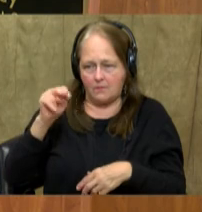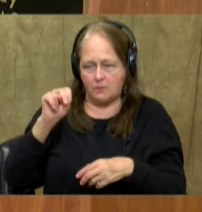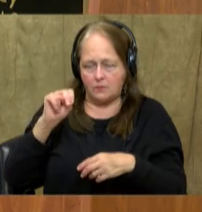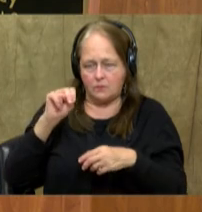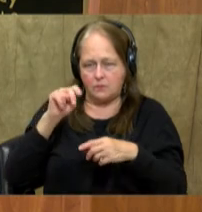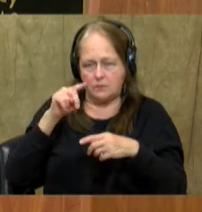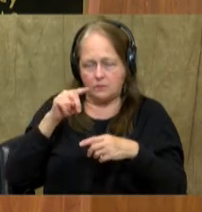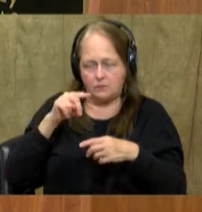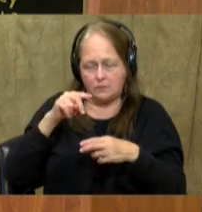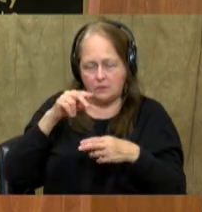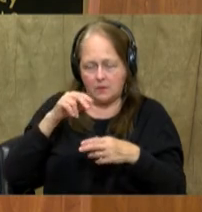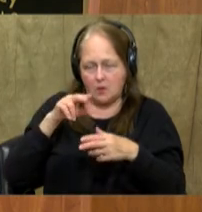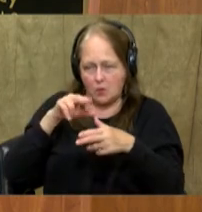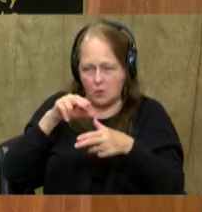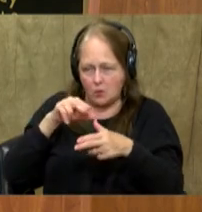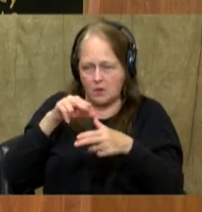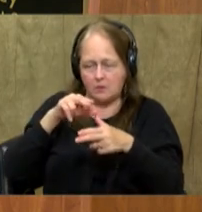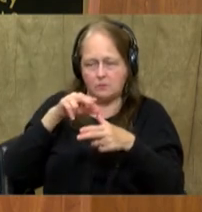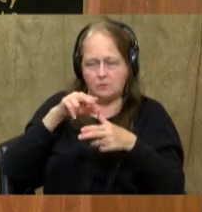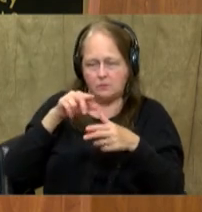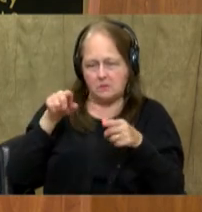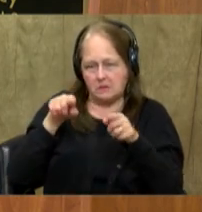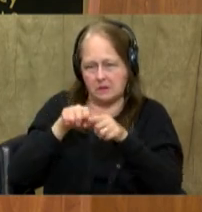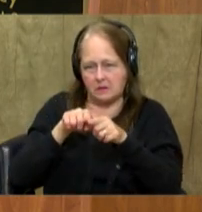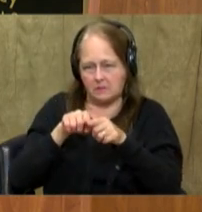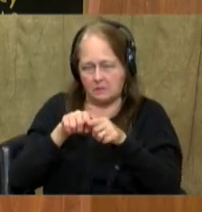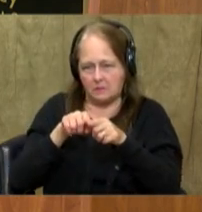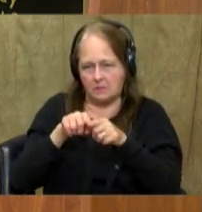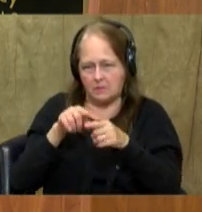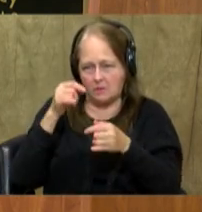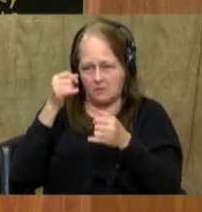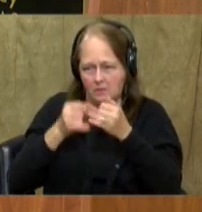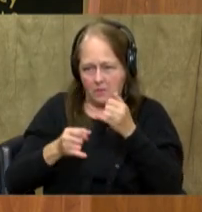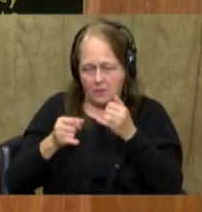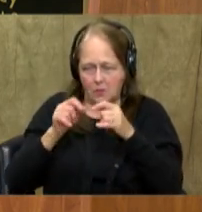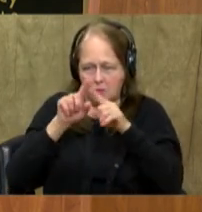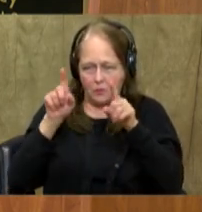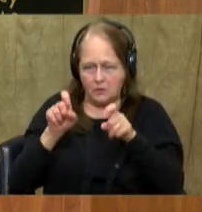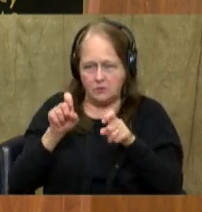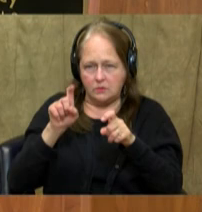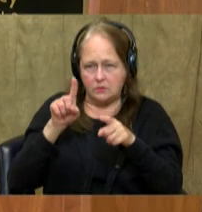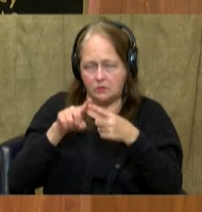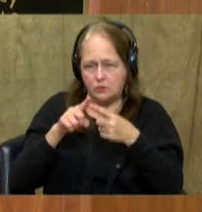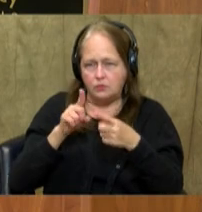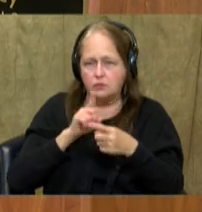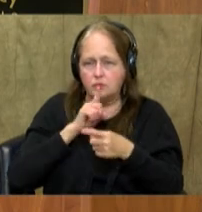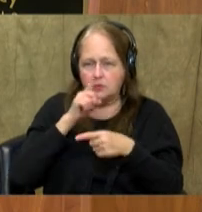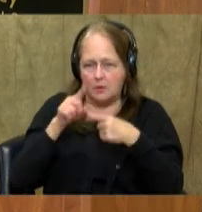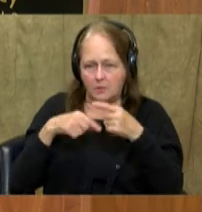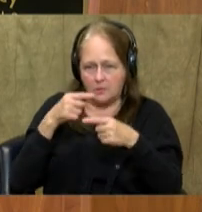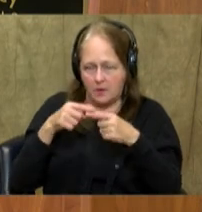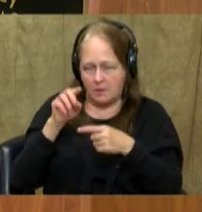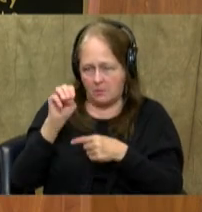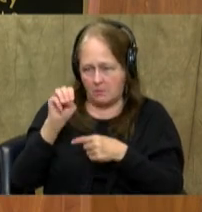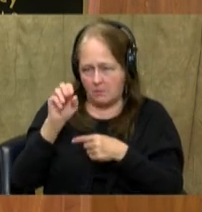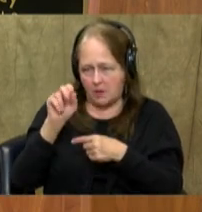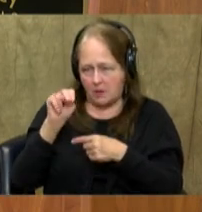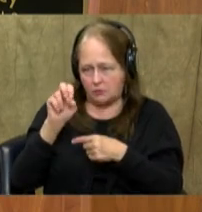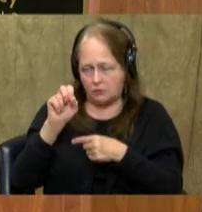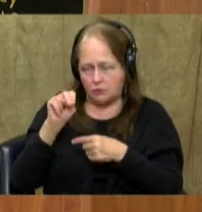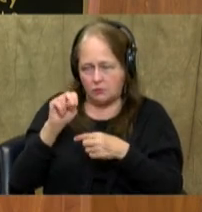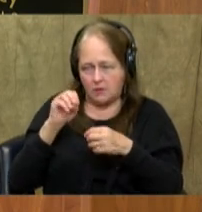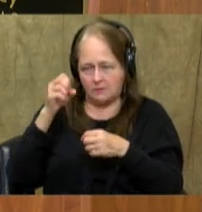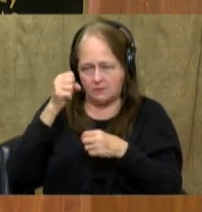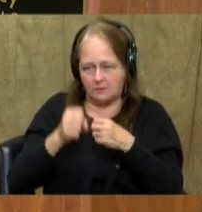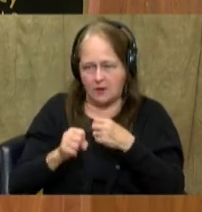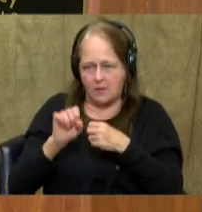correct answer is landslides and flooding. A final question, which of the following statements are true about monsoon activity in South